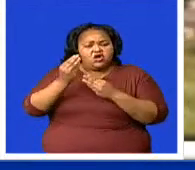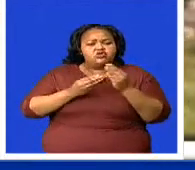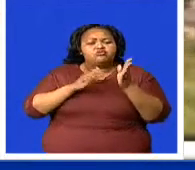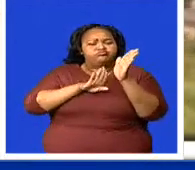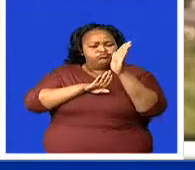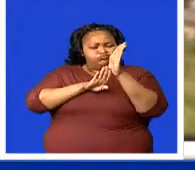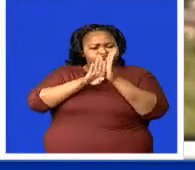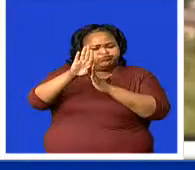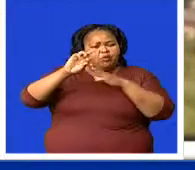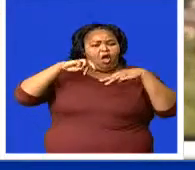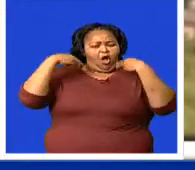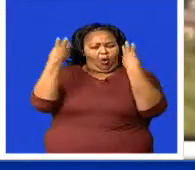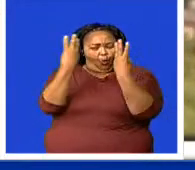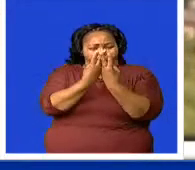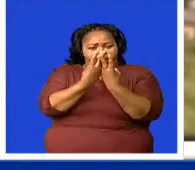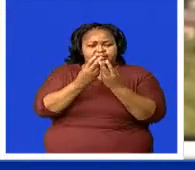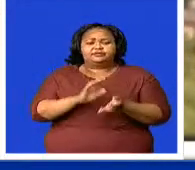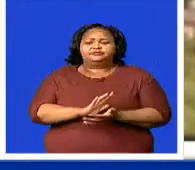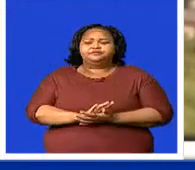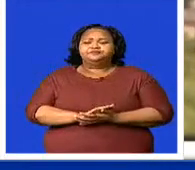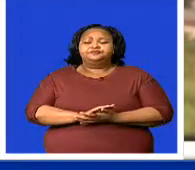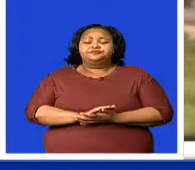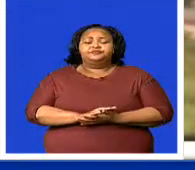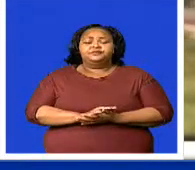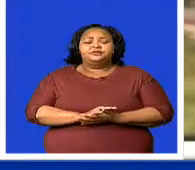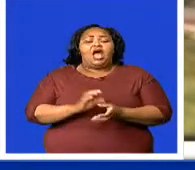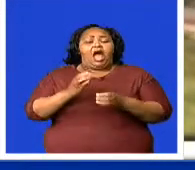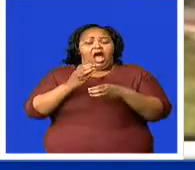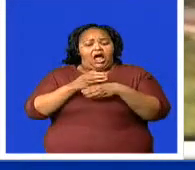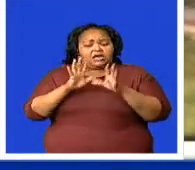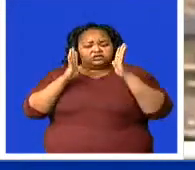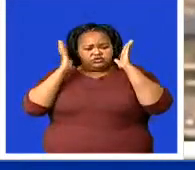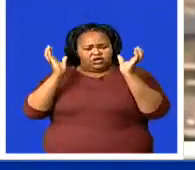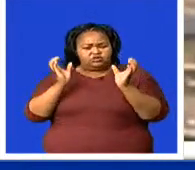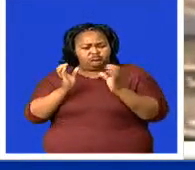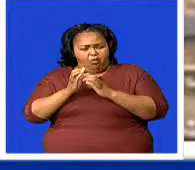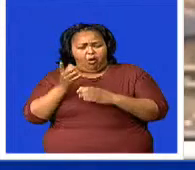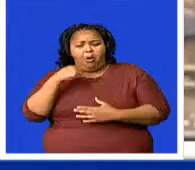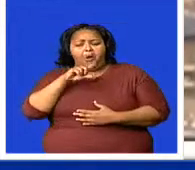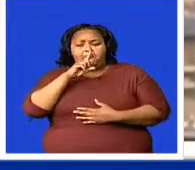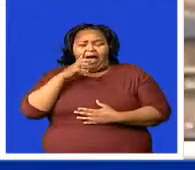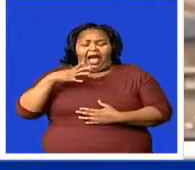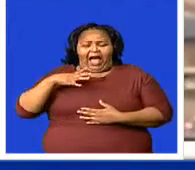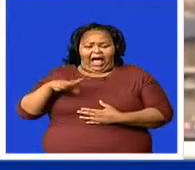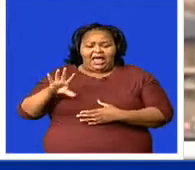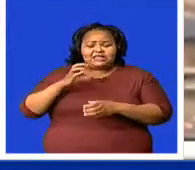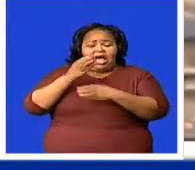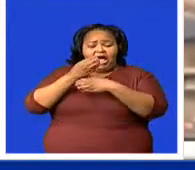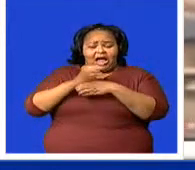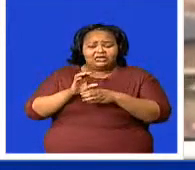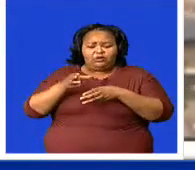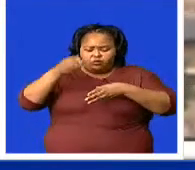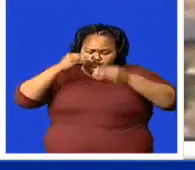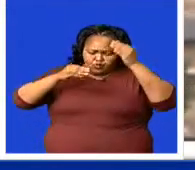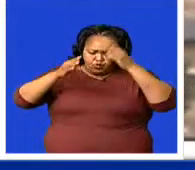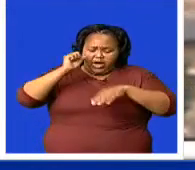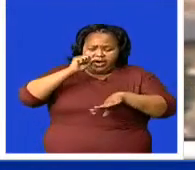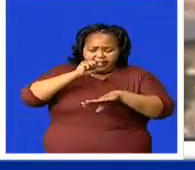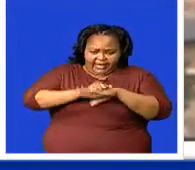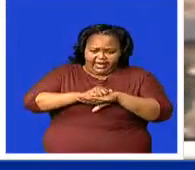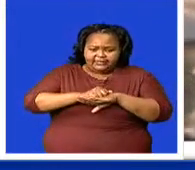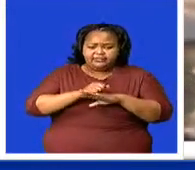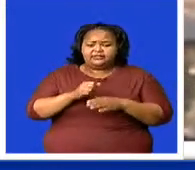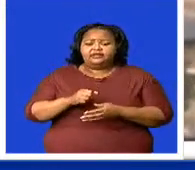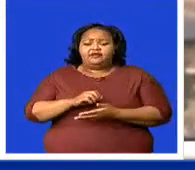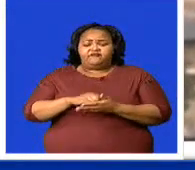size, other countries can learn something from it in terms of forging global partnerships. This is evident as Minister